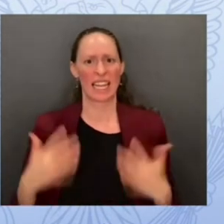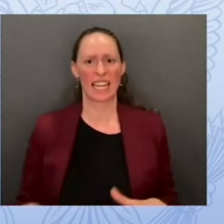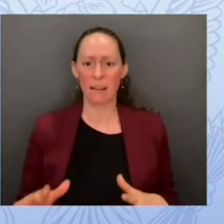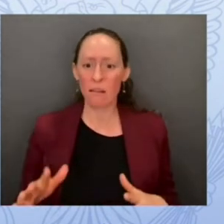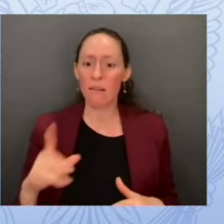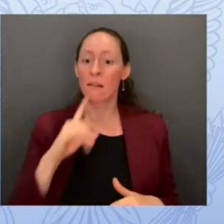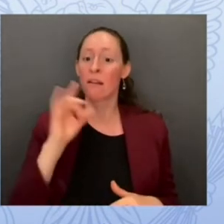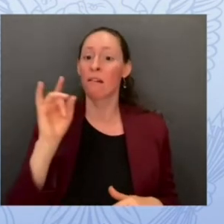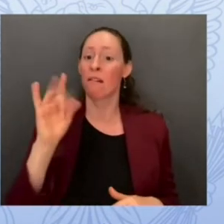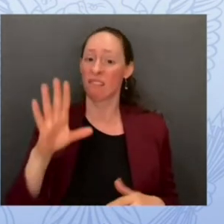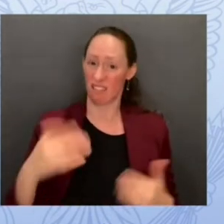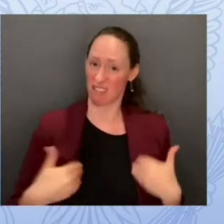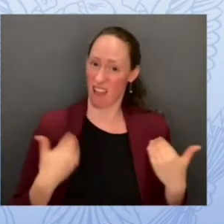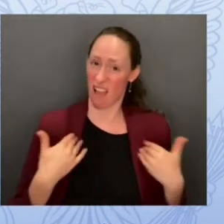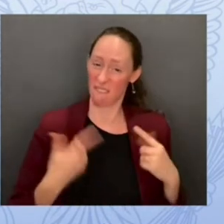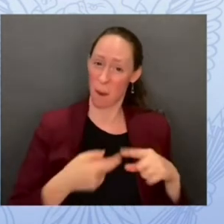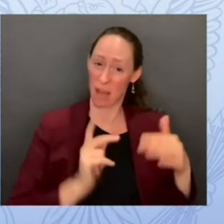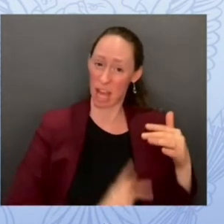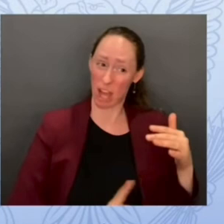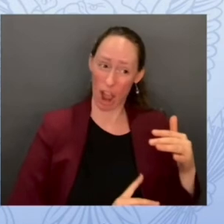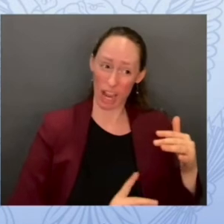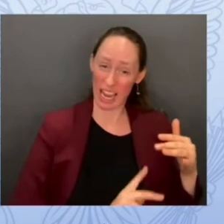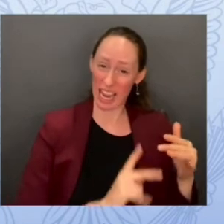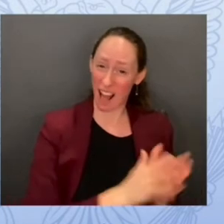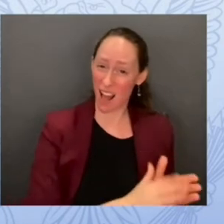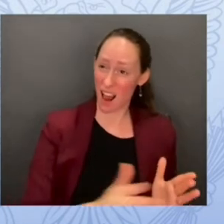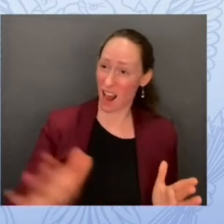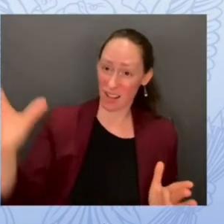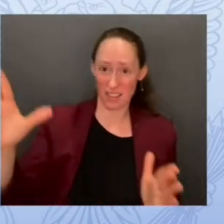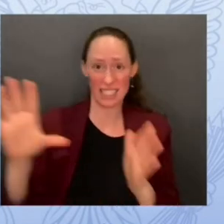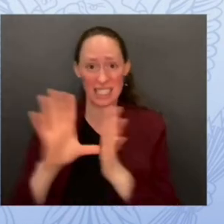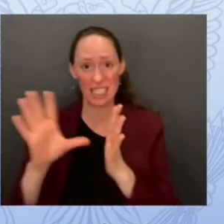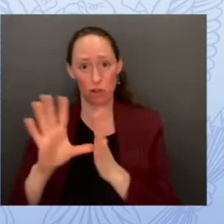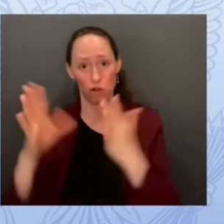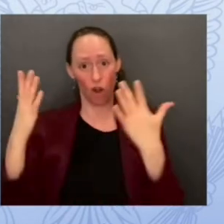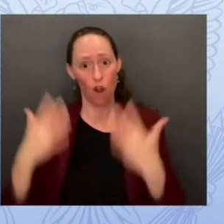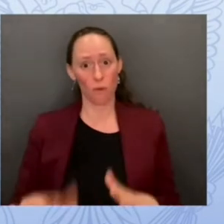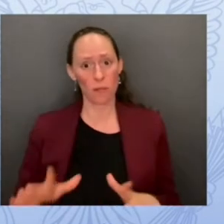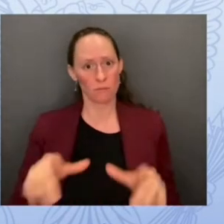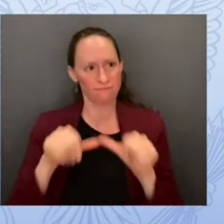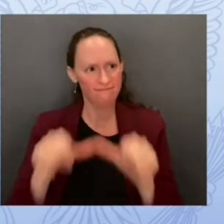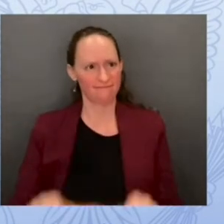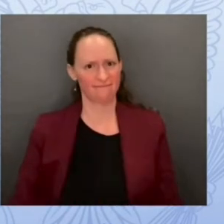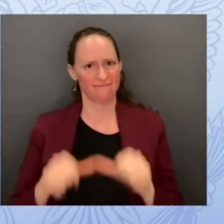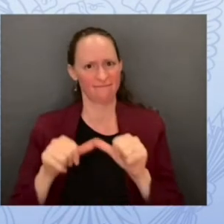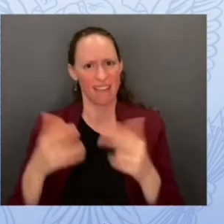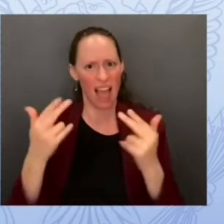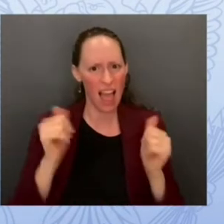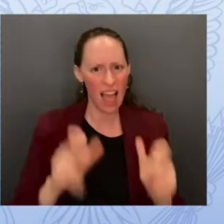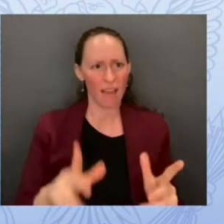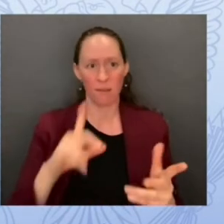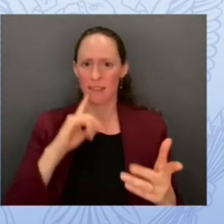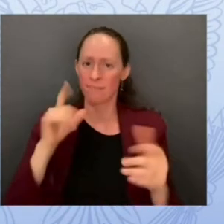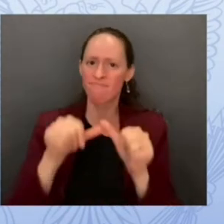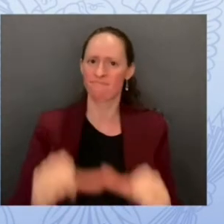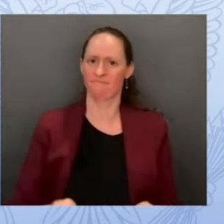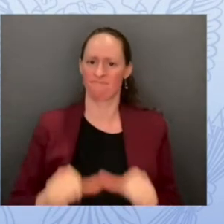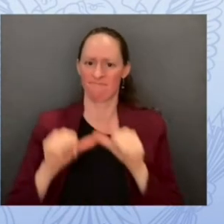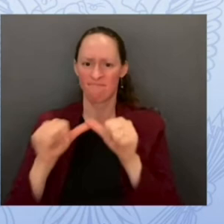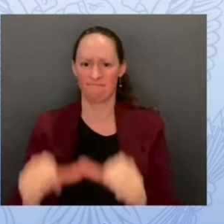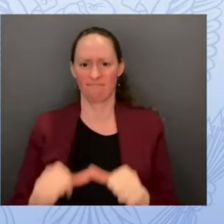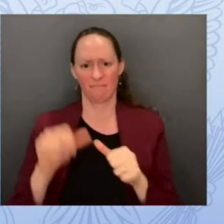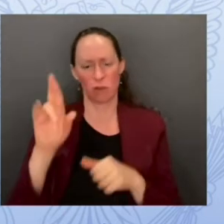concerns with those threats are continuing to impact day in and day out so it's exciting to hear of the resources that are being put together